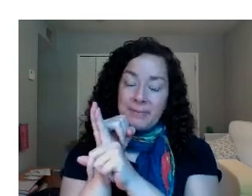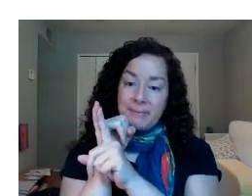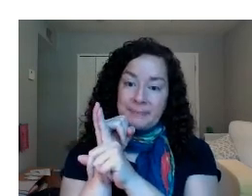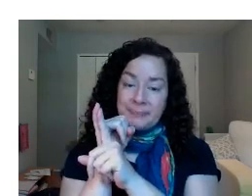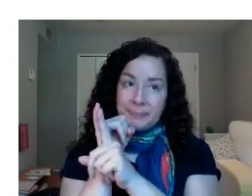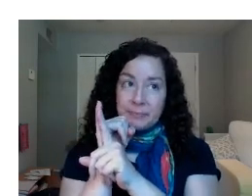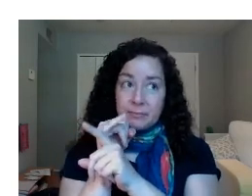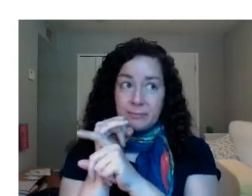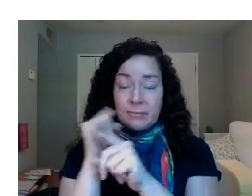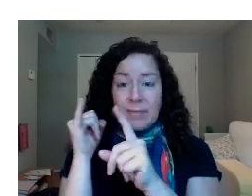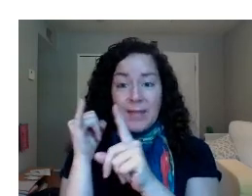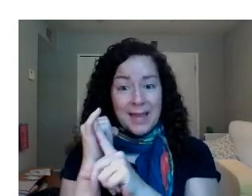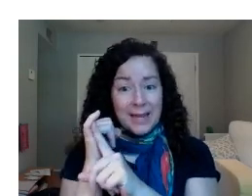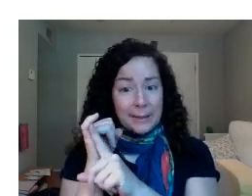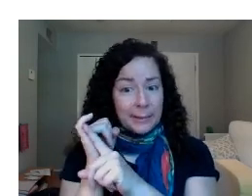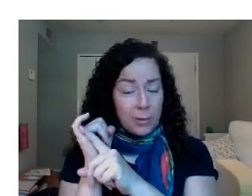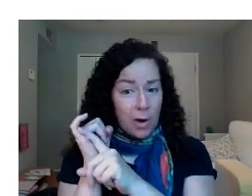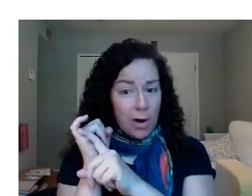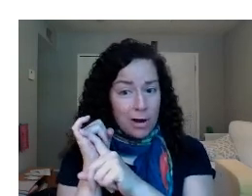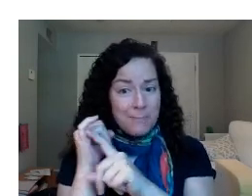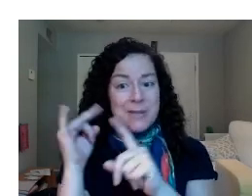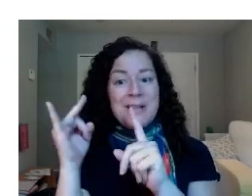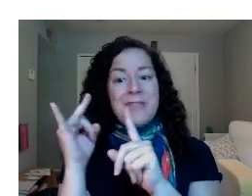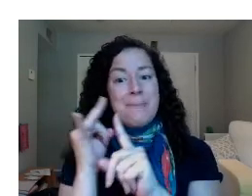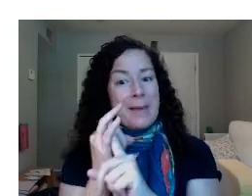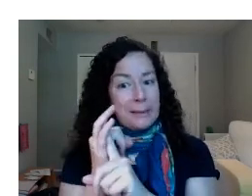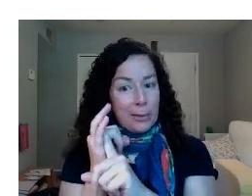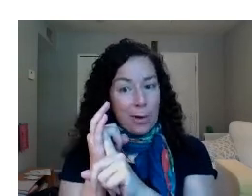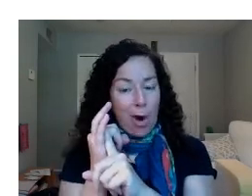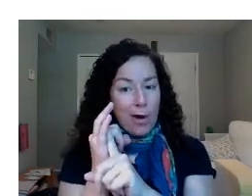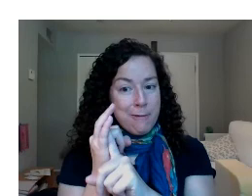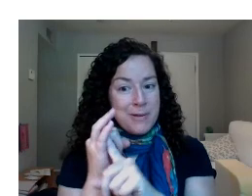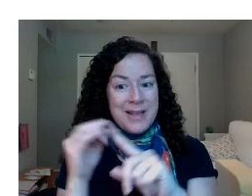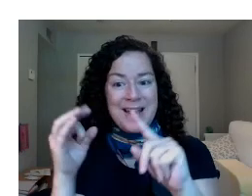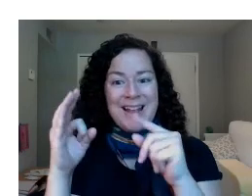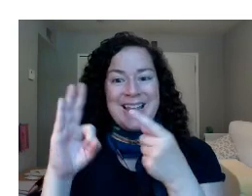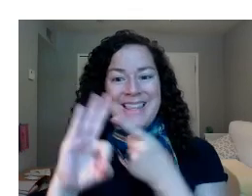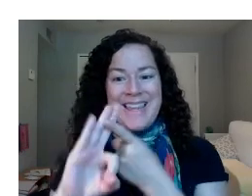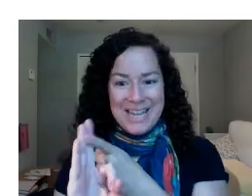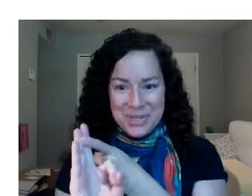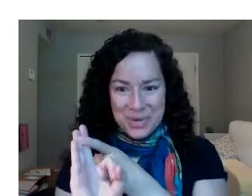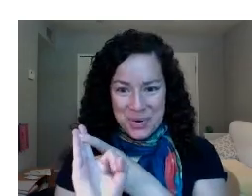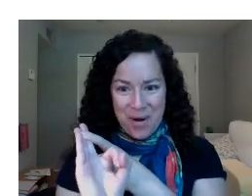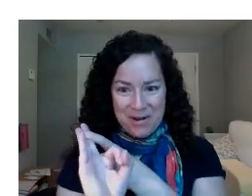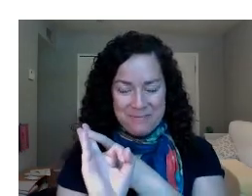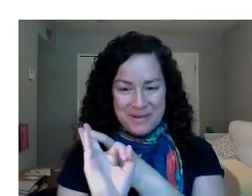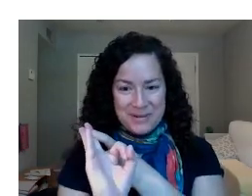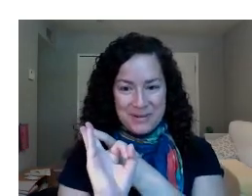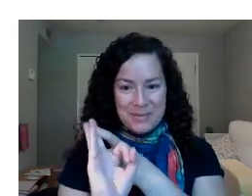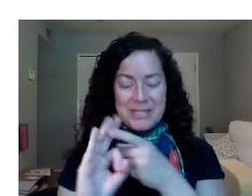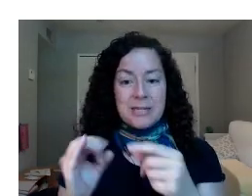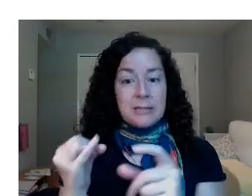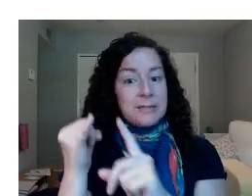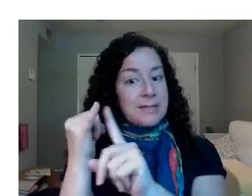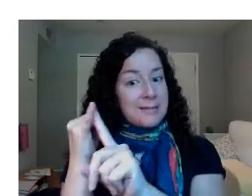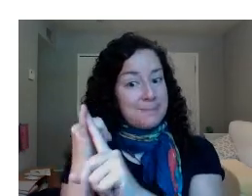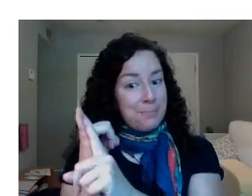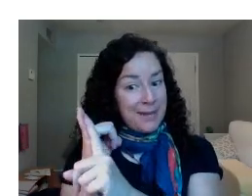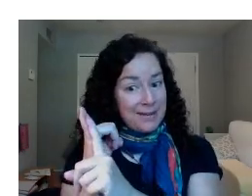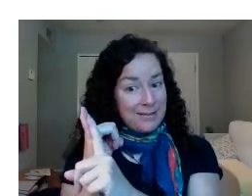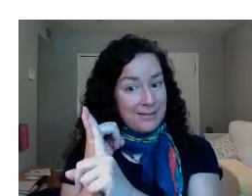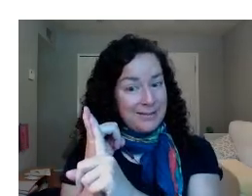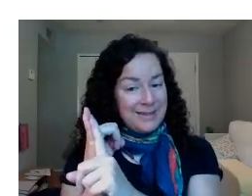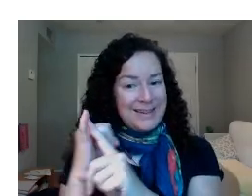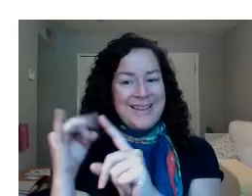The exocarp, the mesocarp, and the endocarp, which is the